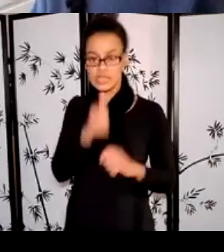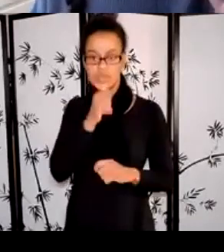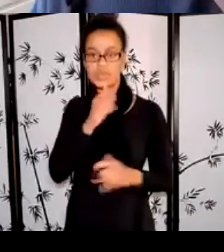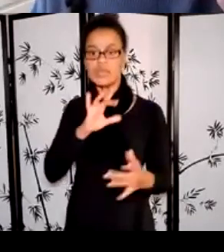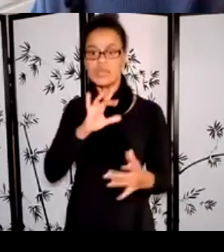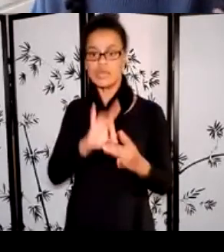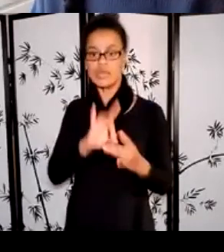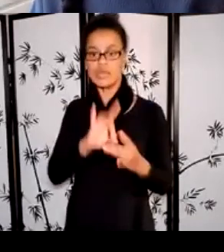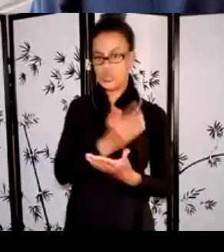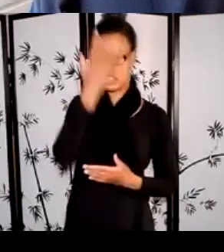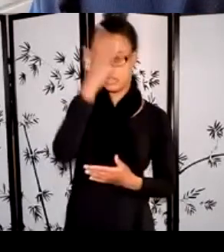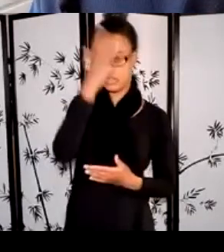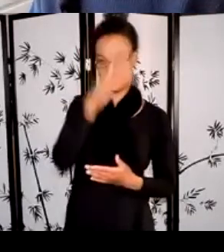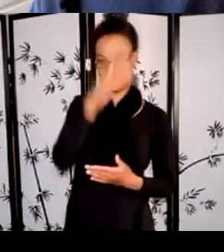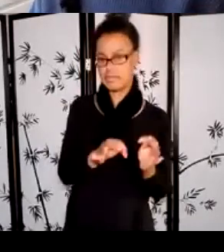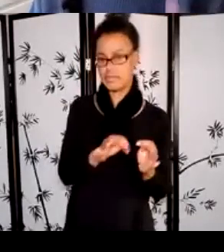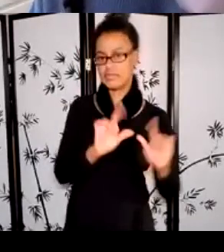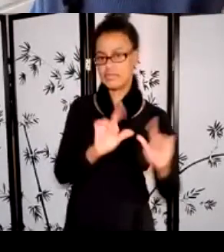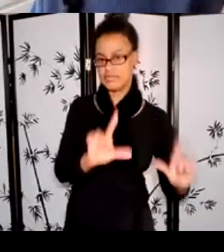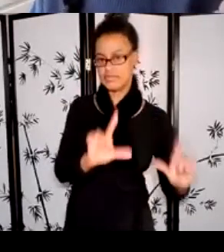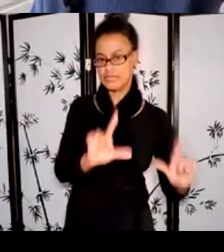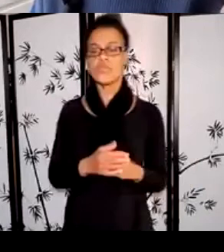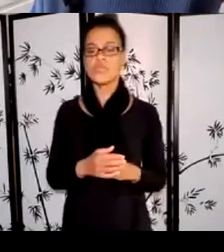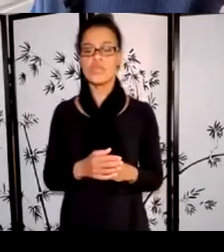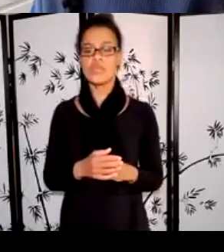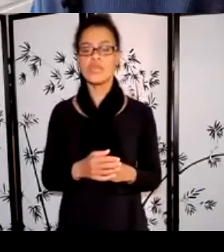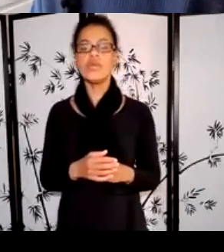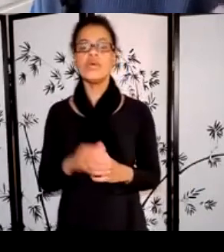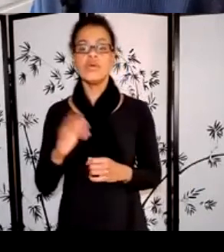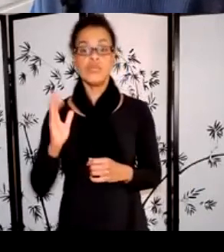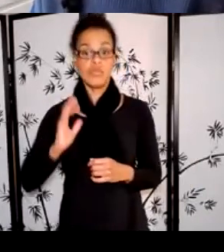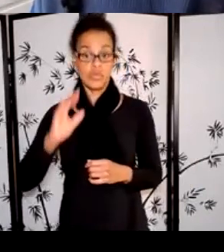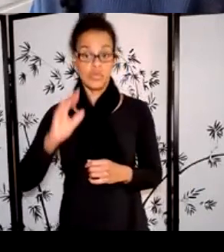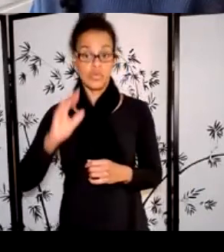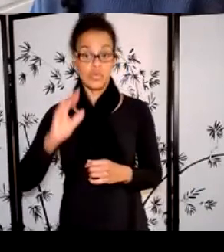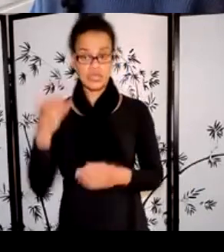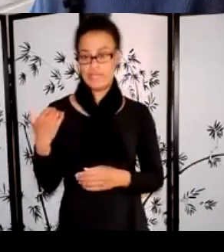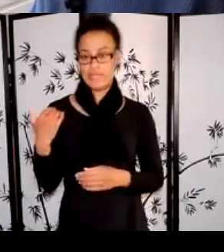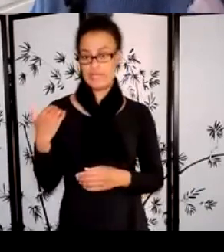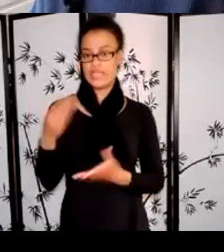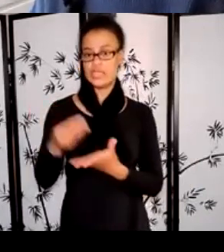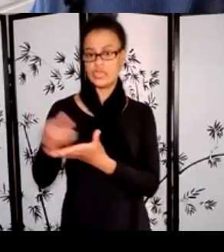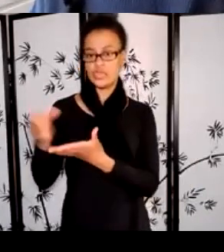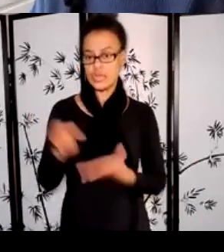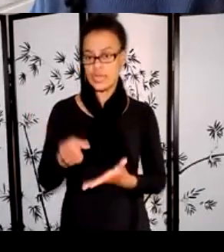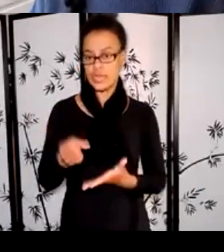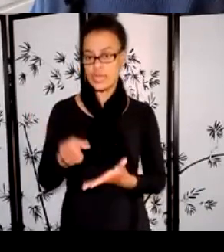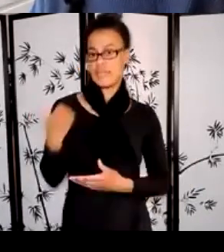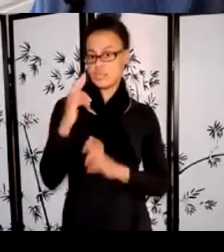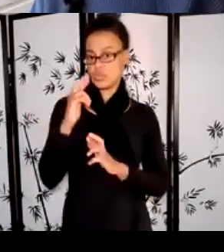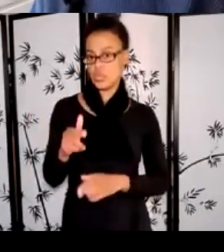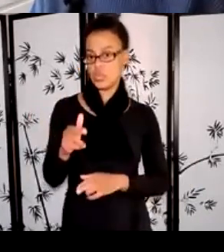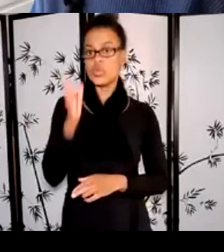migrating historical information like past grant applications and past reports over to your new accounts.